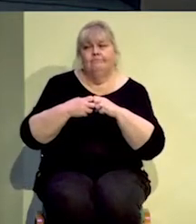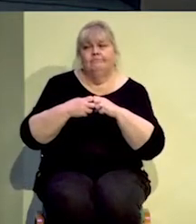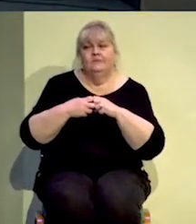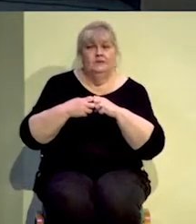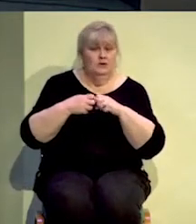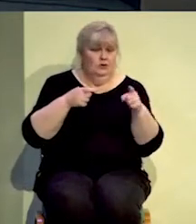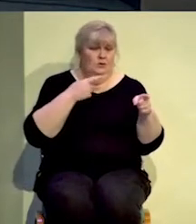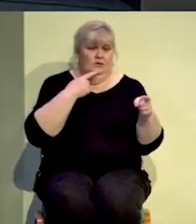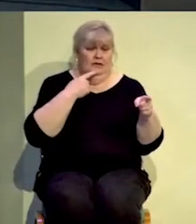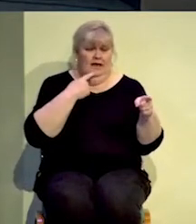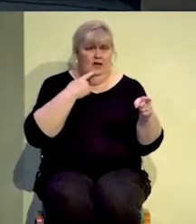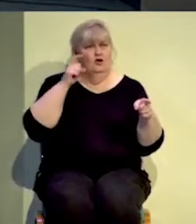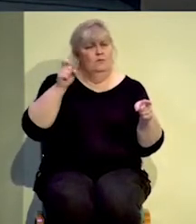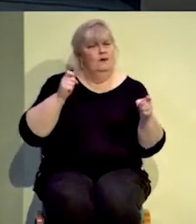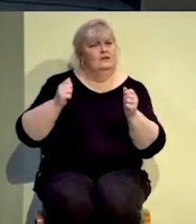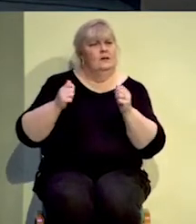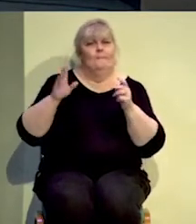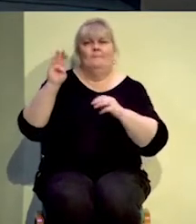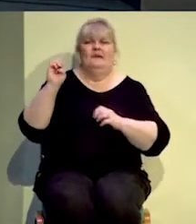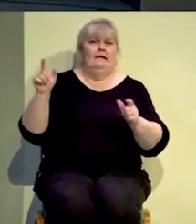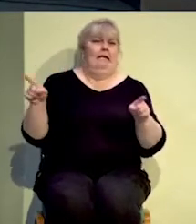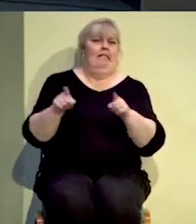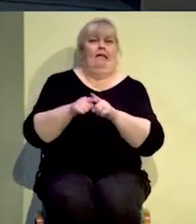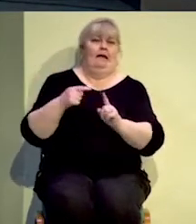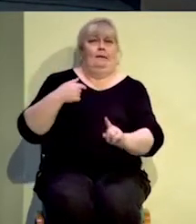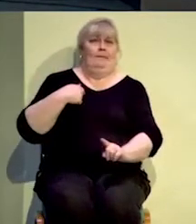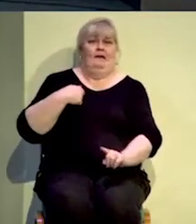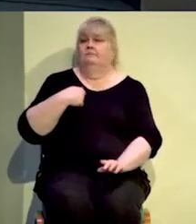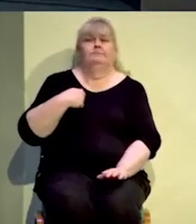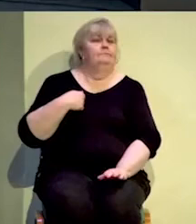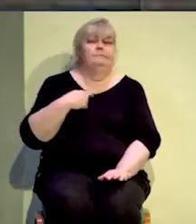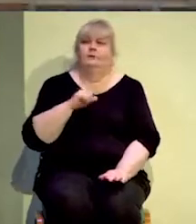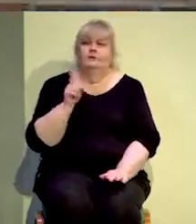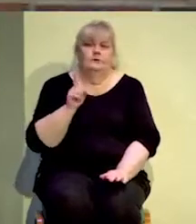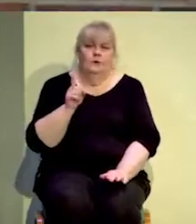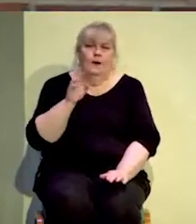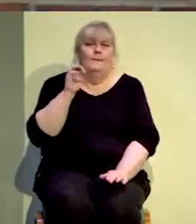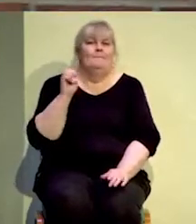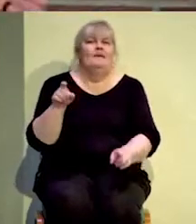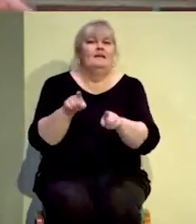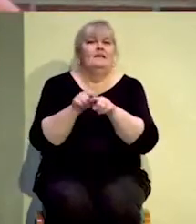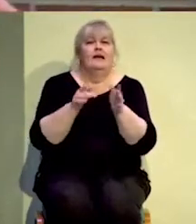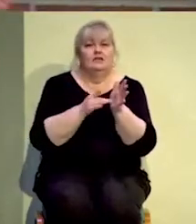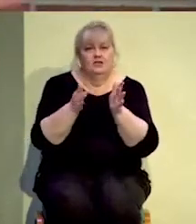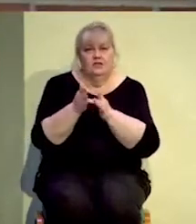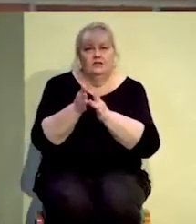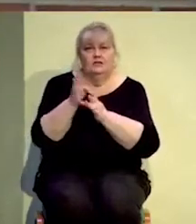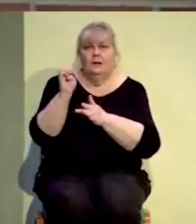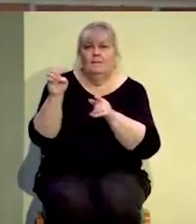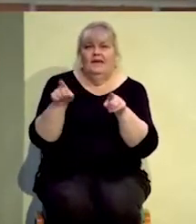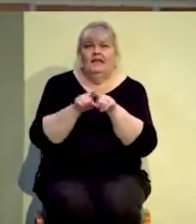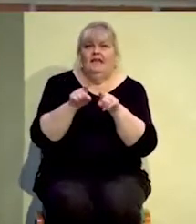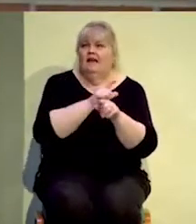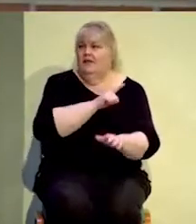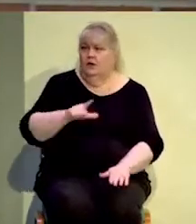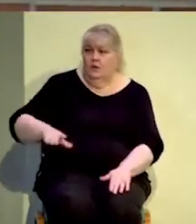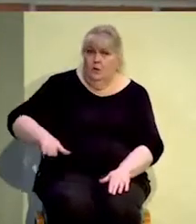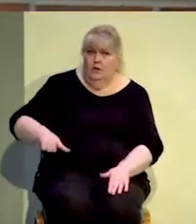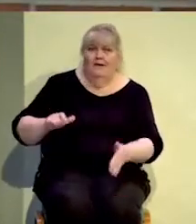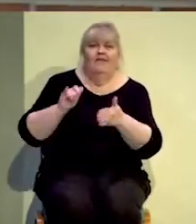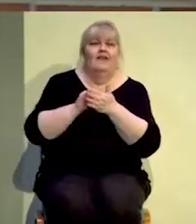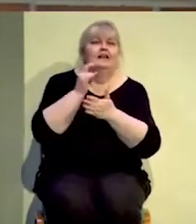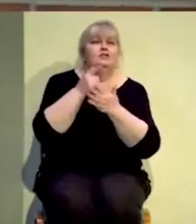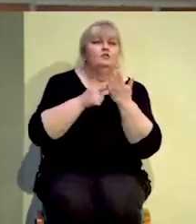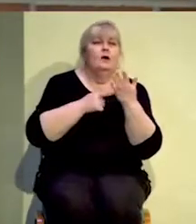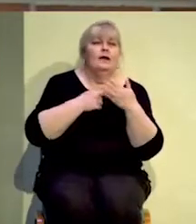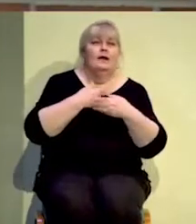saying, Well, you've got to be like me. No, we've got to be like Jesus. Let's be like our Lord. That's what's going to get us into heaven.